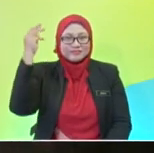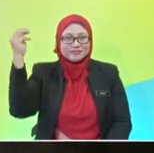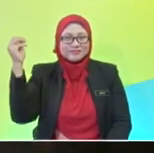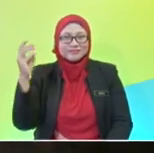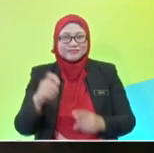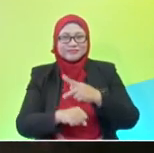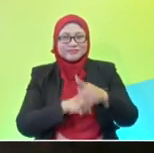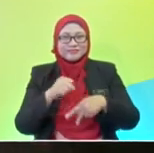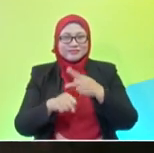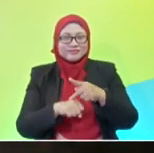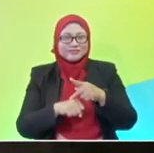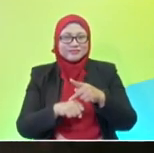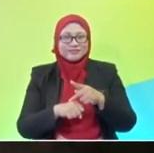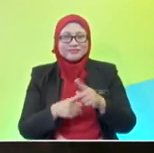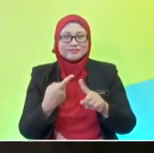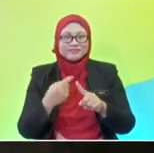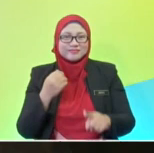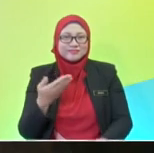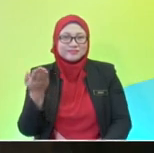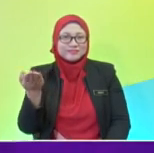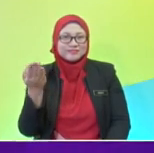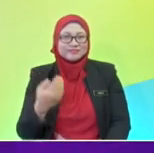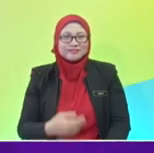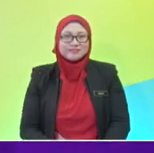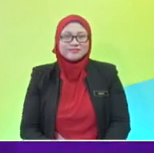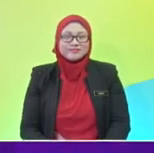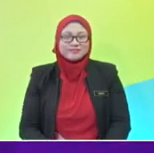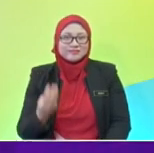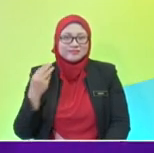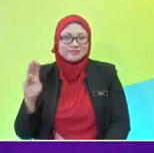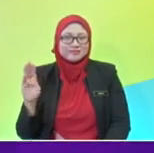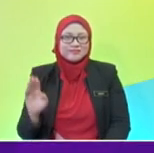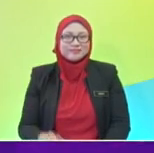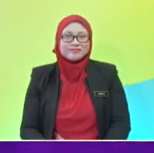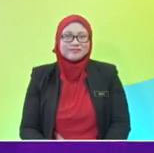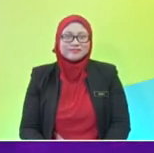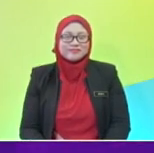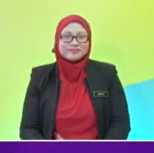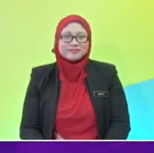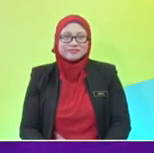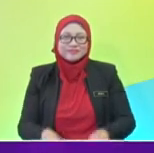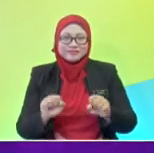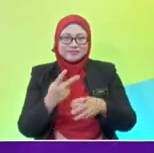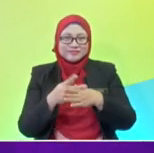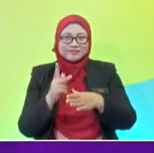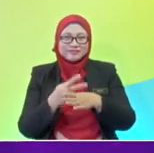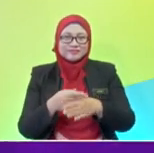Shall we have the first one from Shafiq? All right. Shafiqah, can you share with us your dream planet?